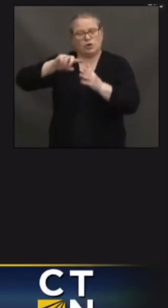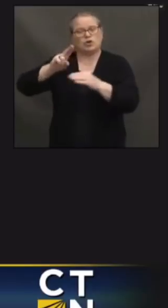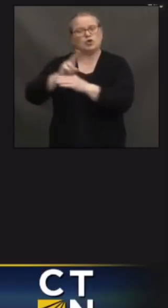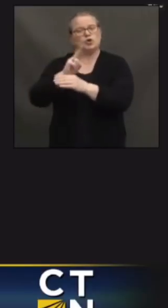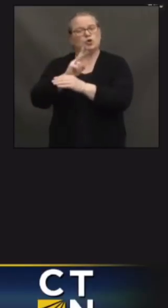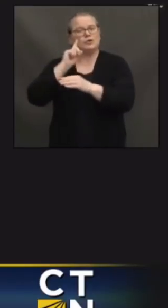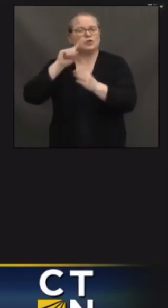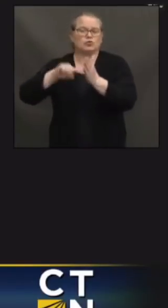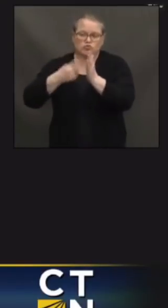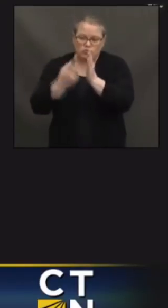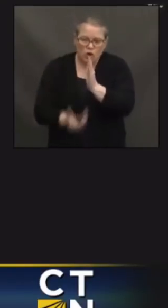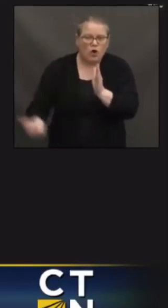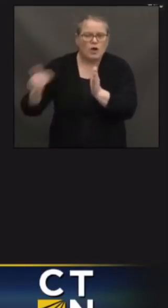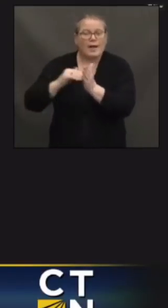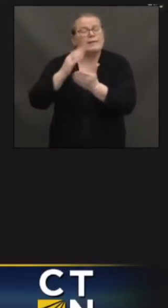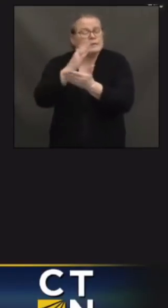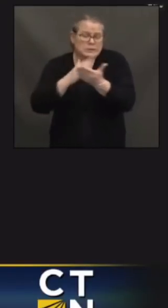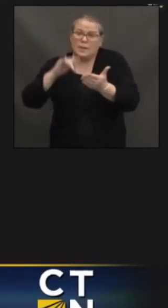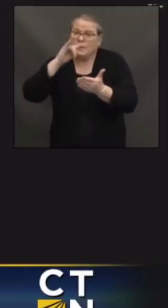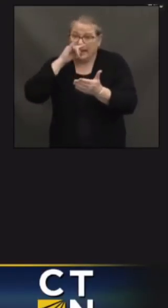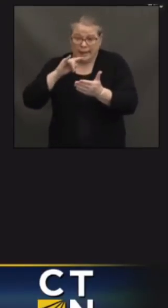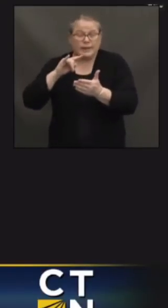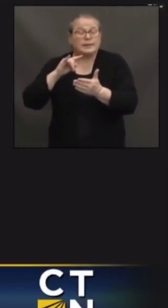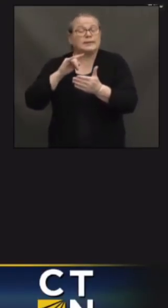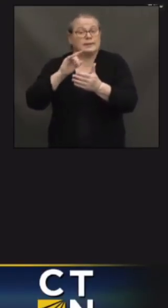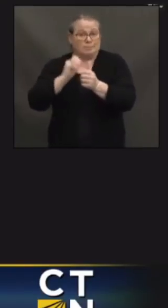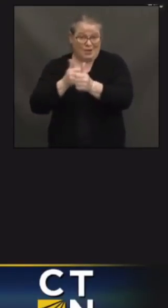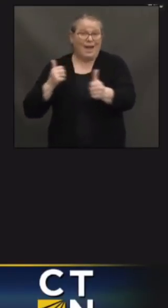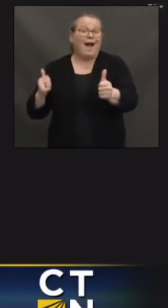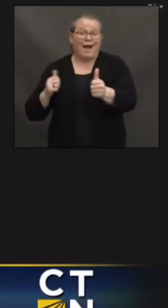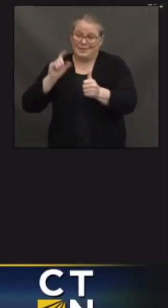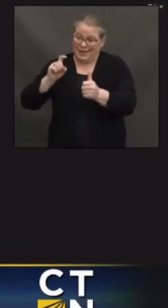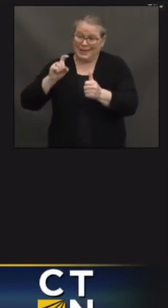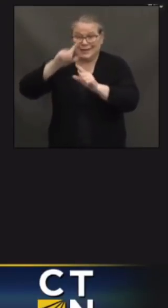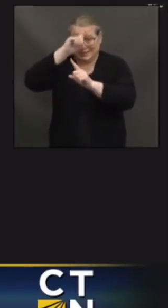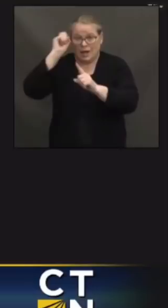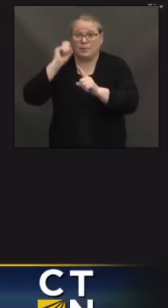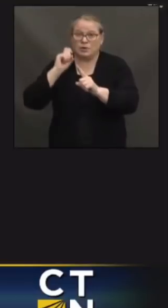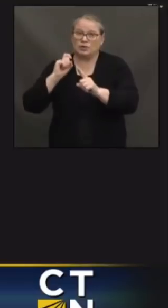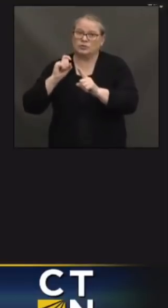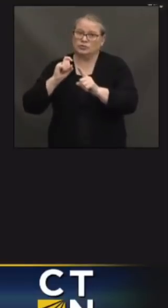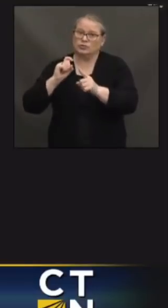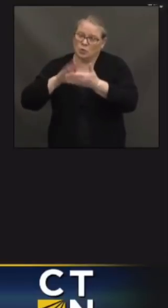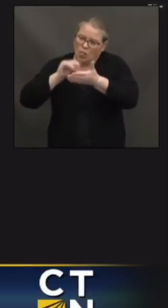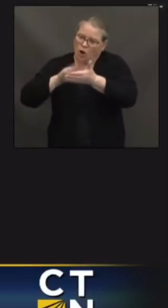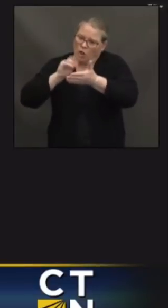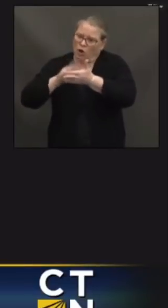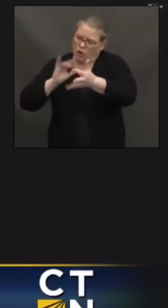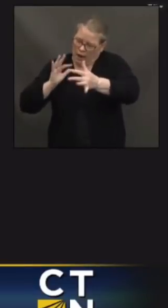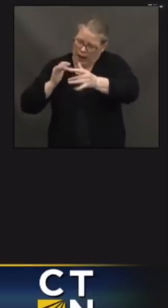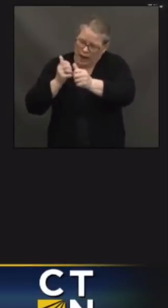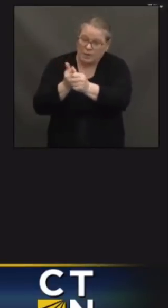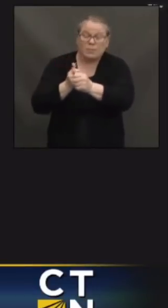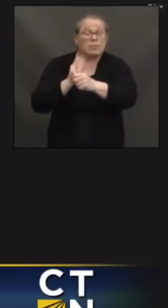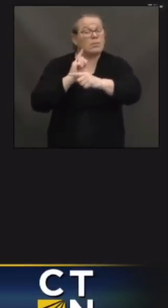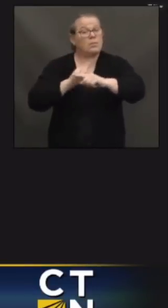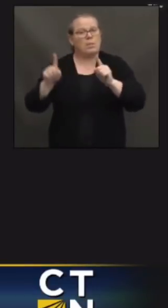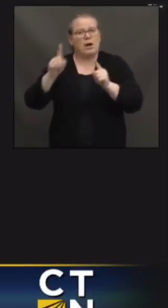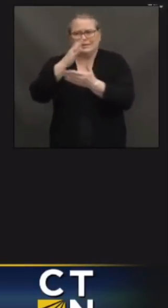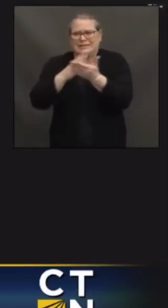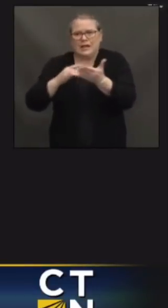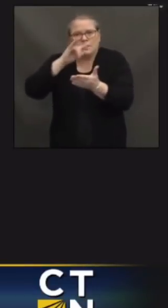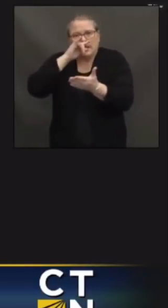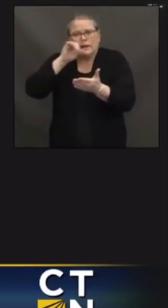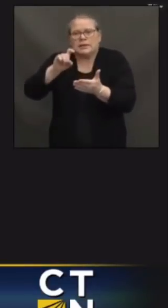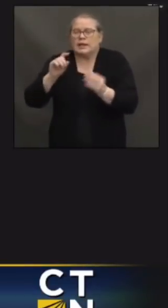need to spend some of the summer catching up with learning loss, but a lot of other kids are going to need to just have a really psychologically and emotionally